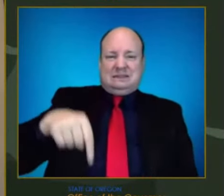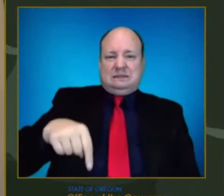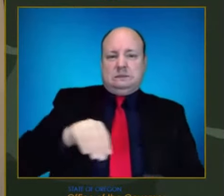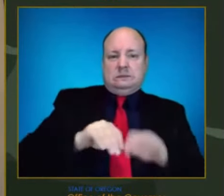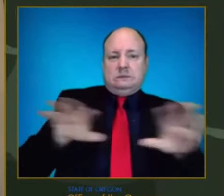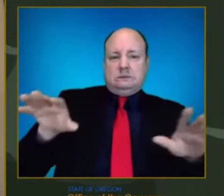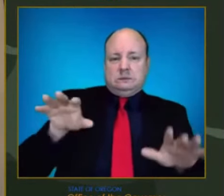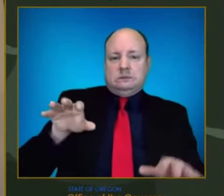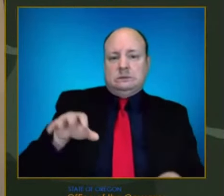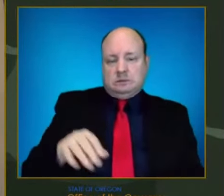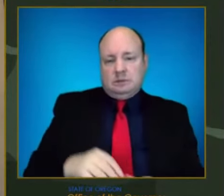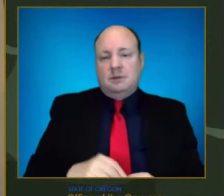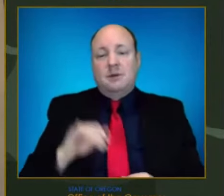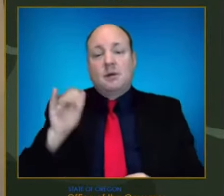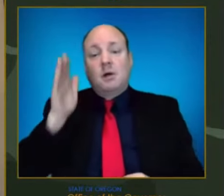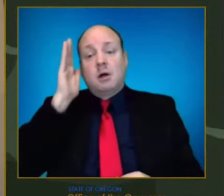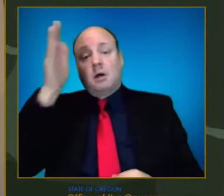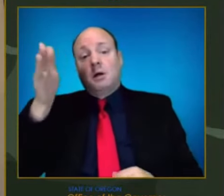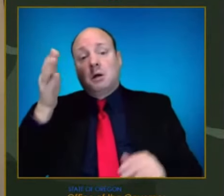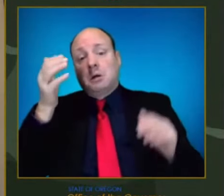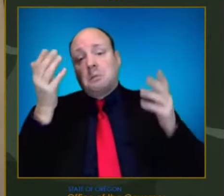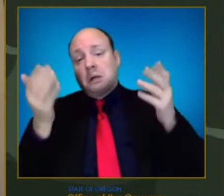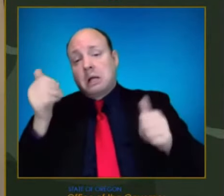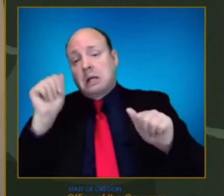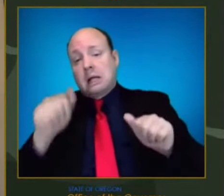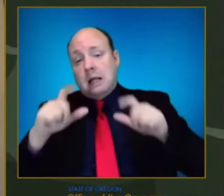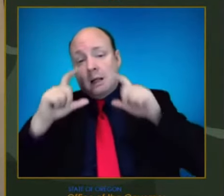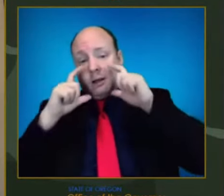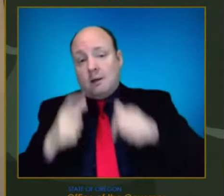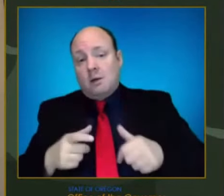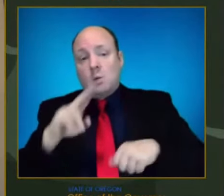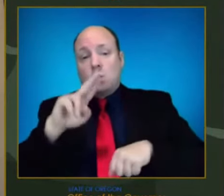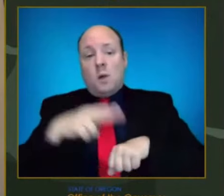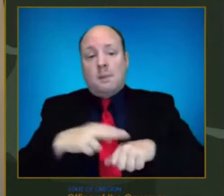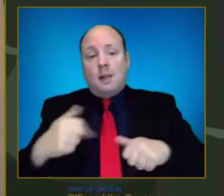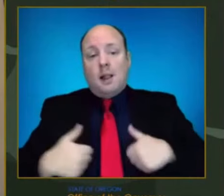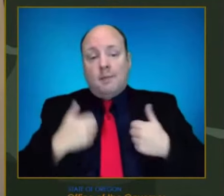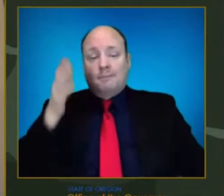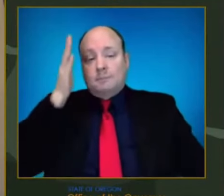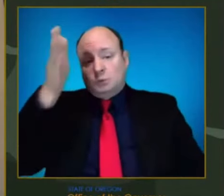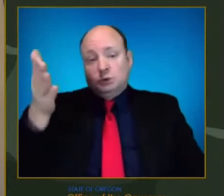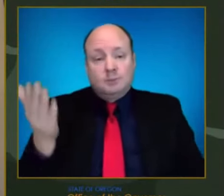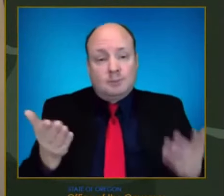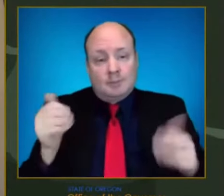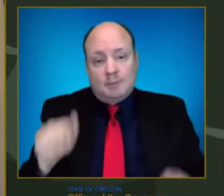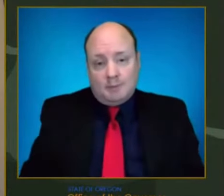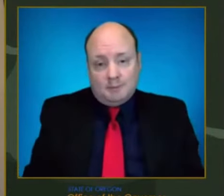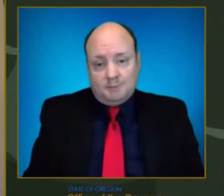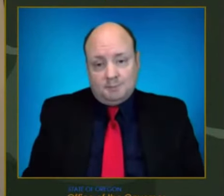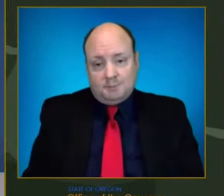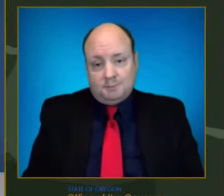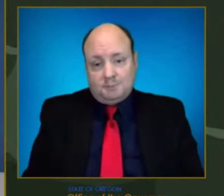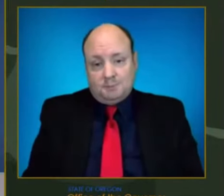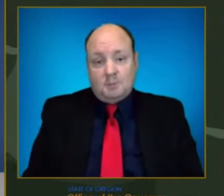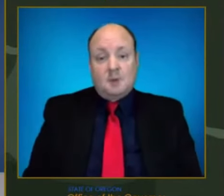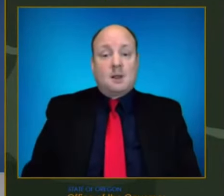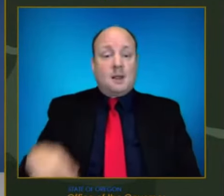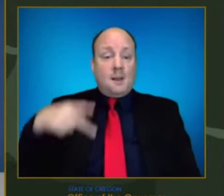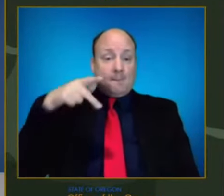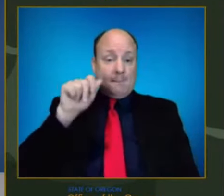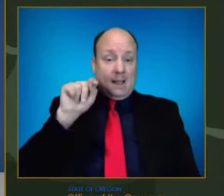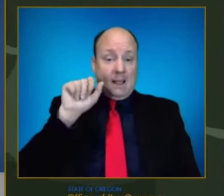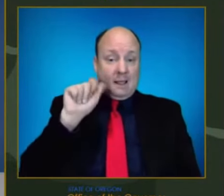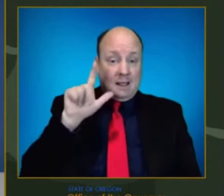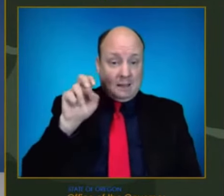off your mask and get back to a more normal life. Director Allen, do you want to add to that? Just very quickly, I think Dr. Settlinger did a great job